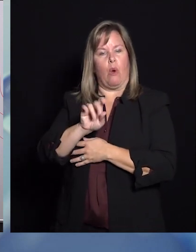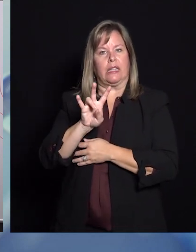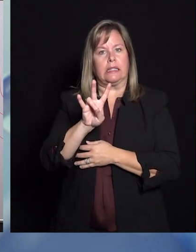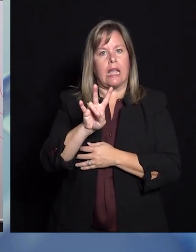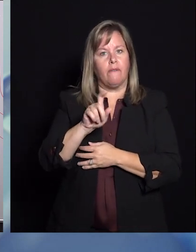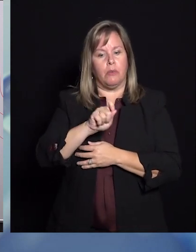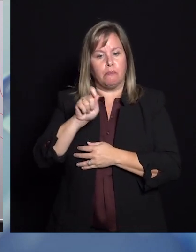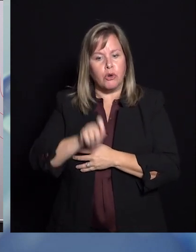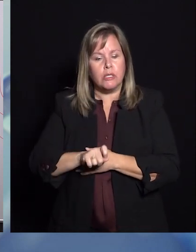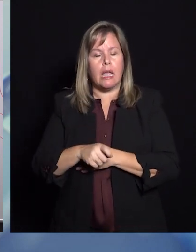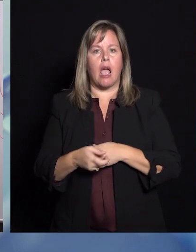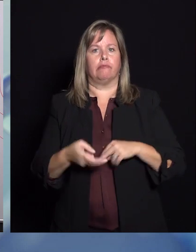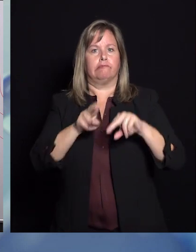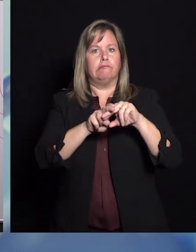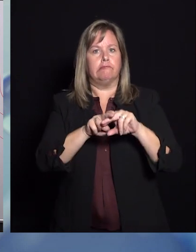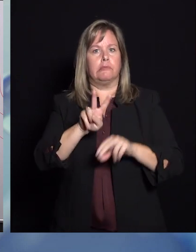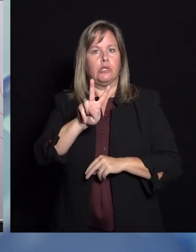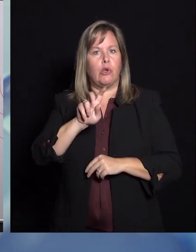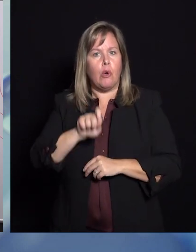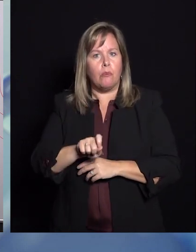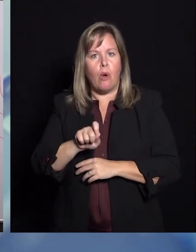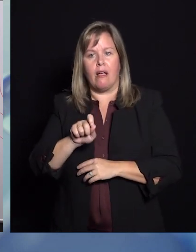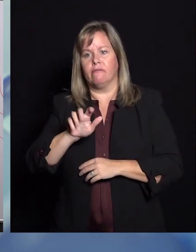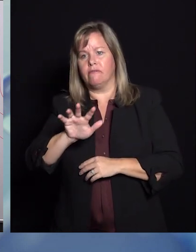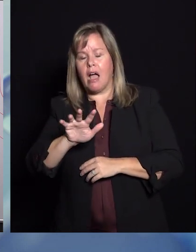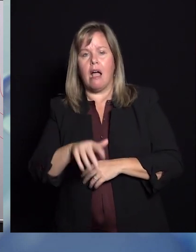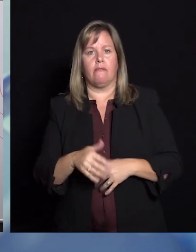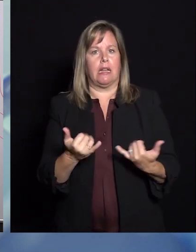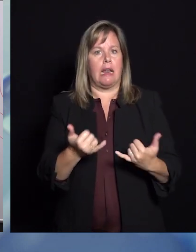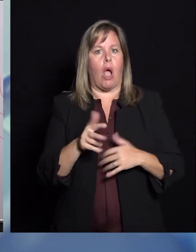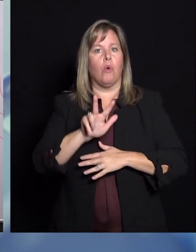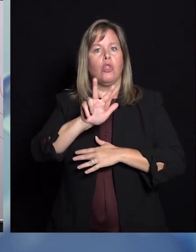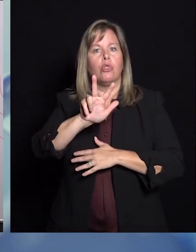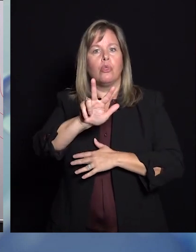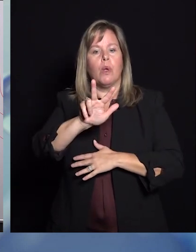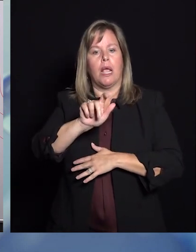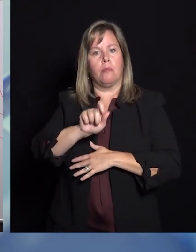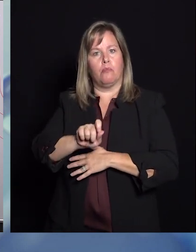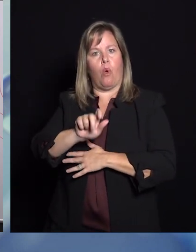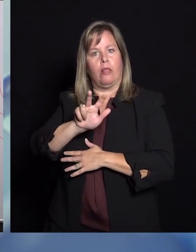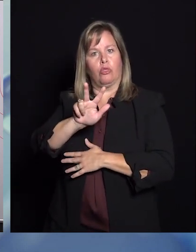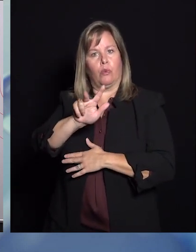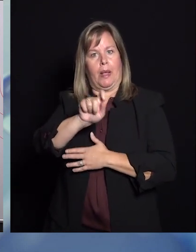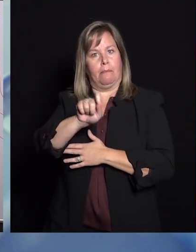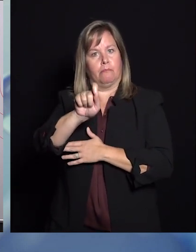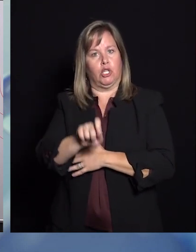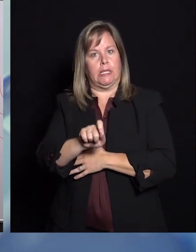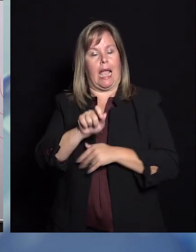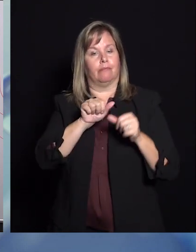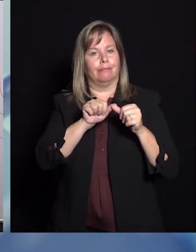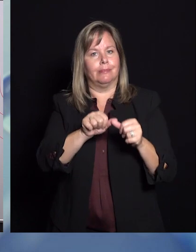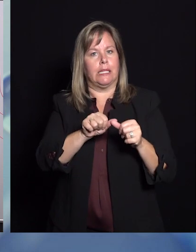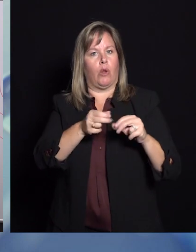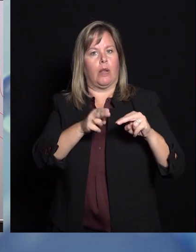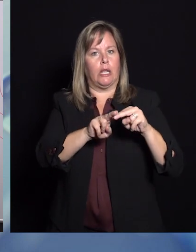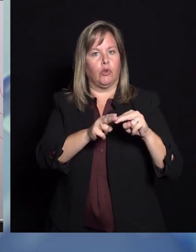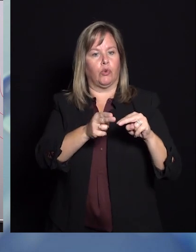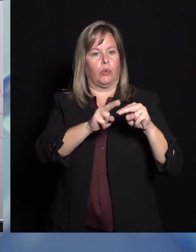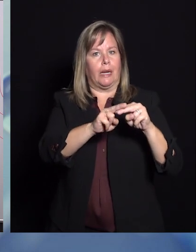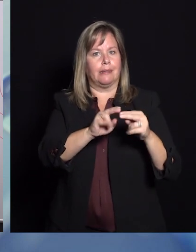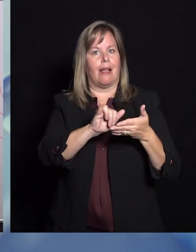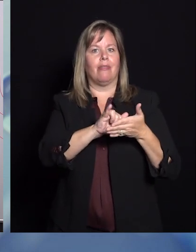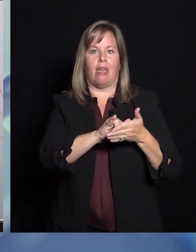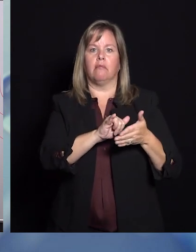.7% to about 2.5% to 3%. Now we're at 3.3%. So we continue to see the